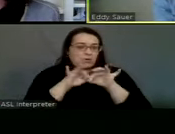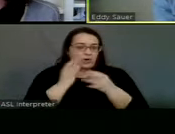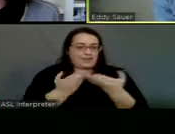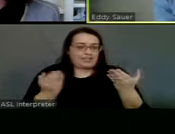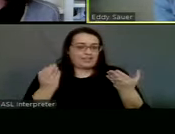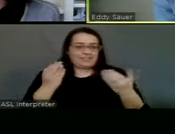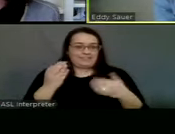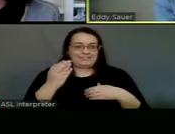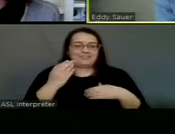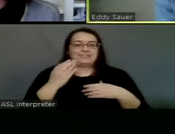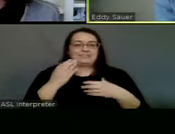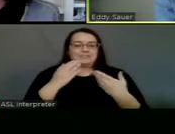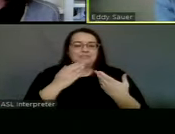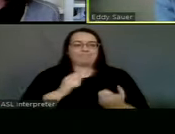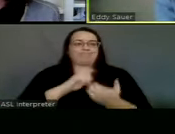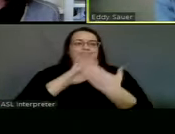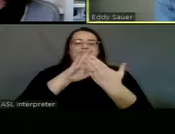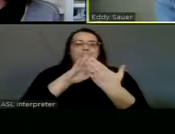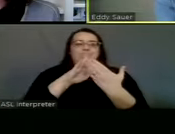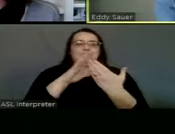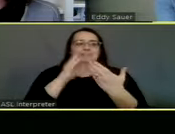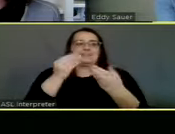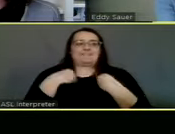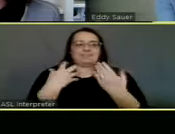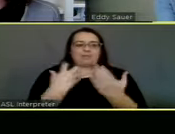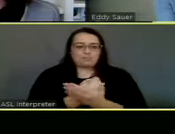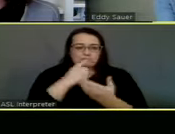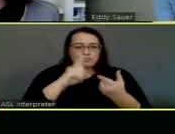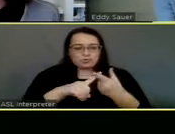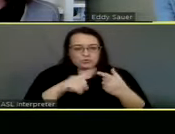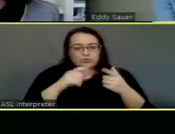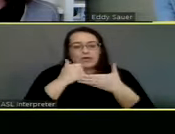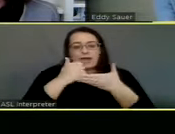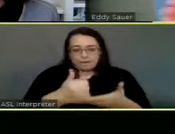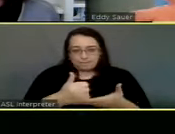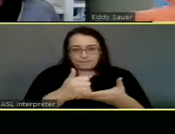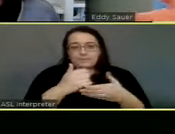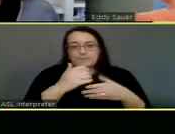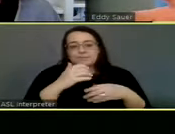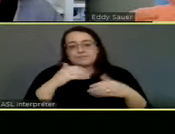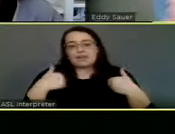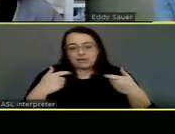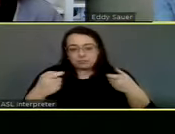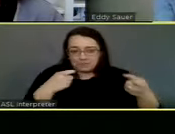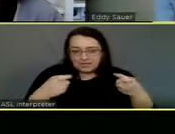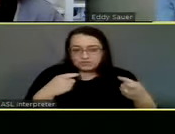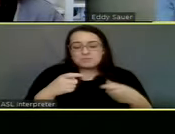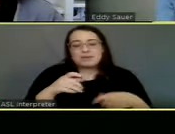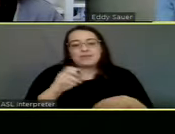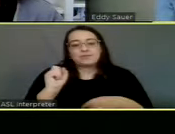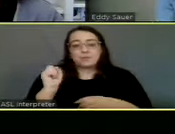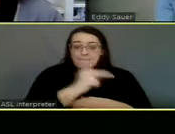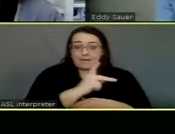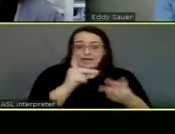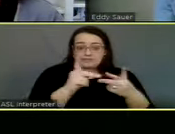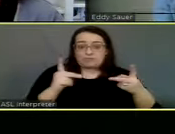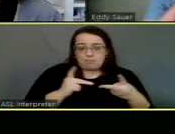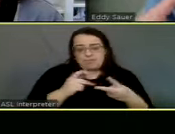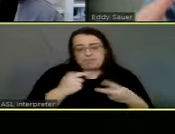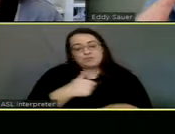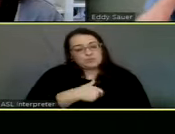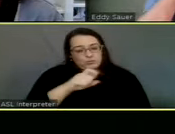that gives us the opportunity to help animal management and welfare go back to that position where we need for them to be.